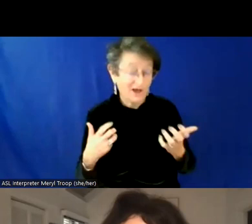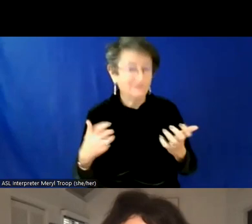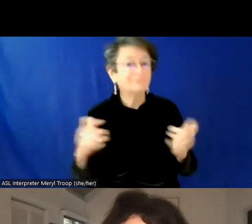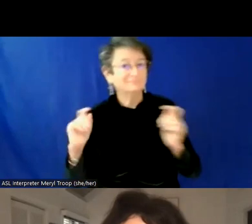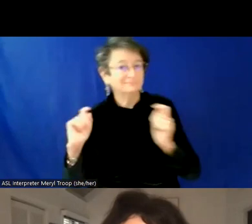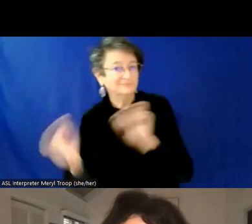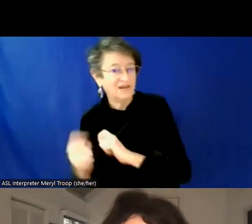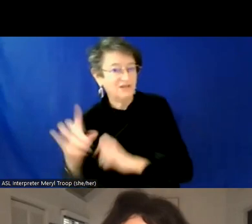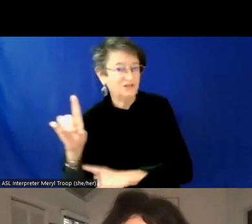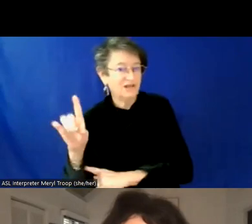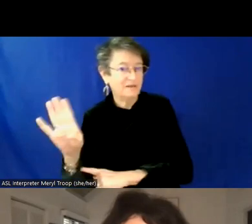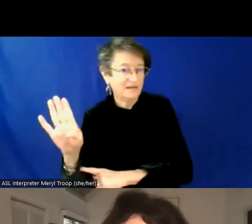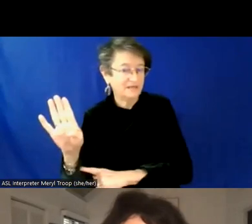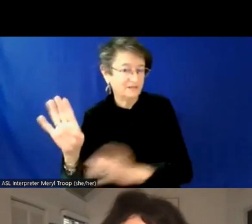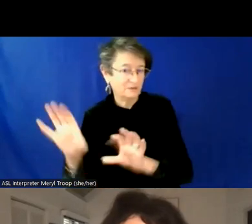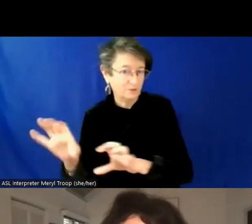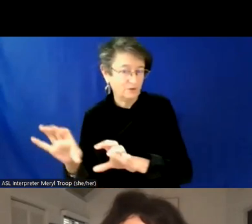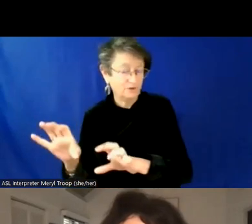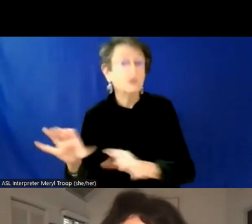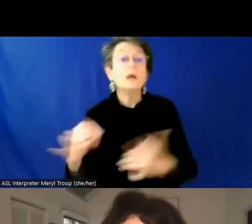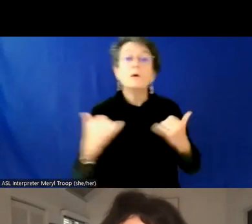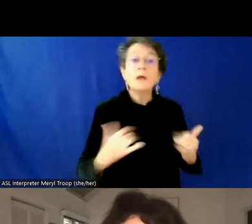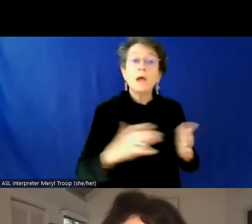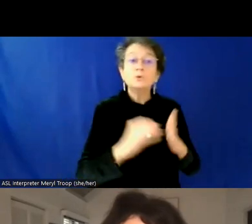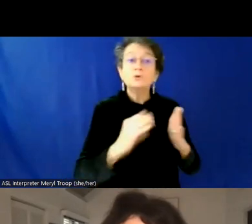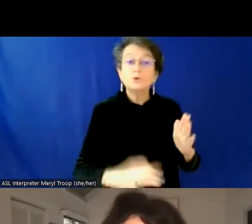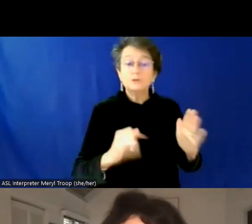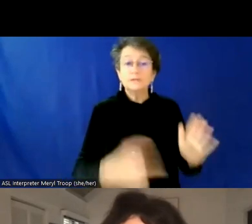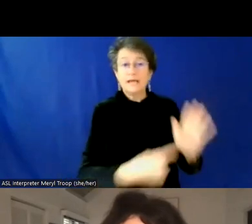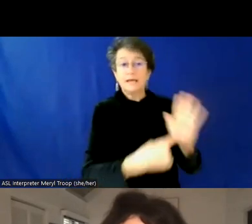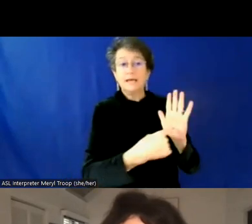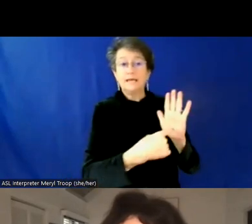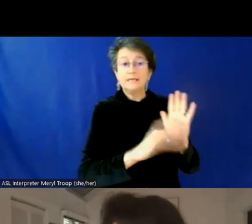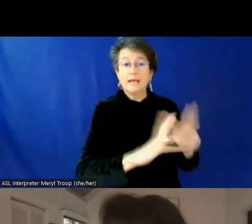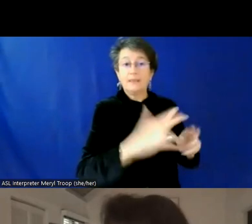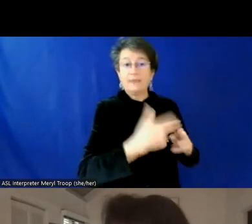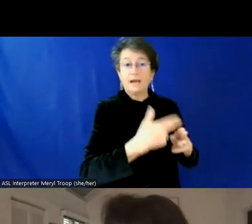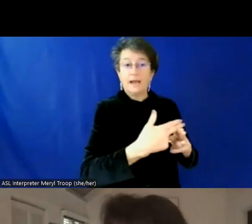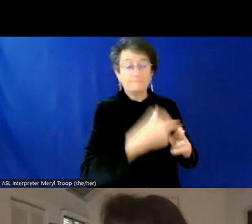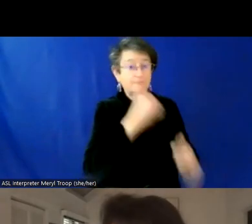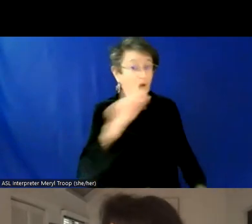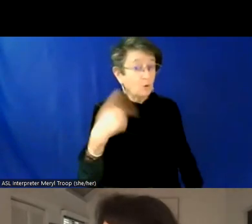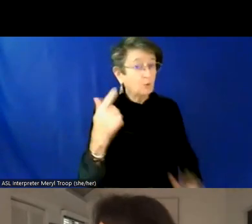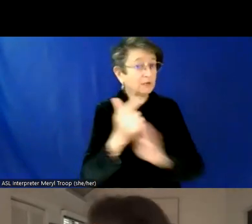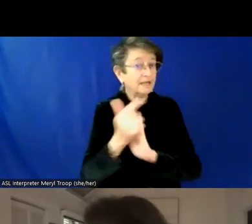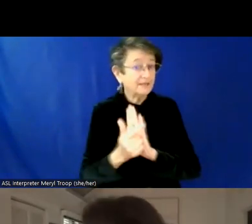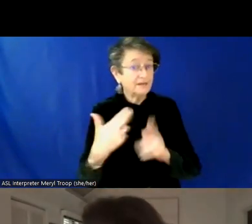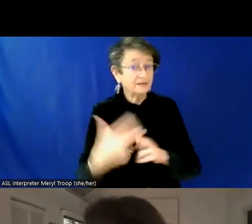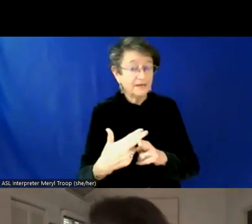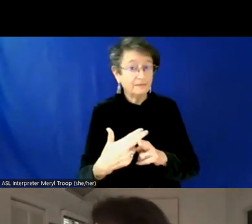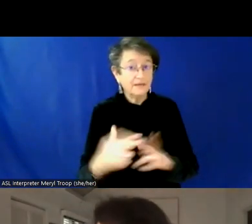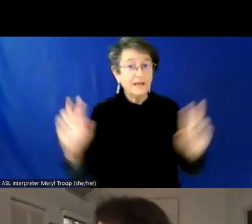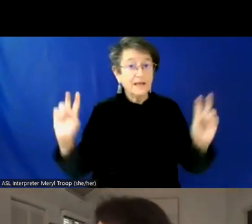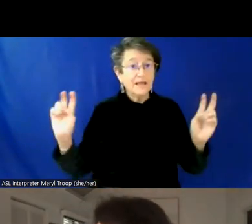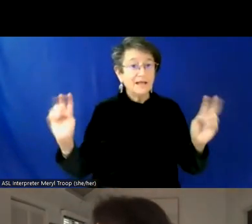students do have the opportunity to indicate a name other than their legal name. Uh, it is technically called the